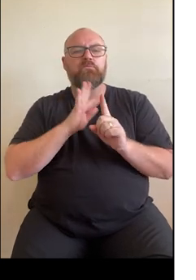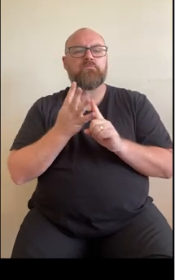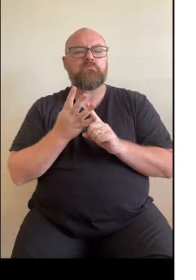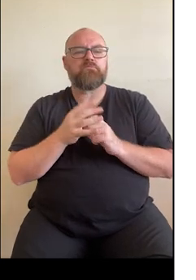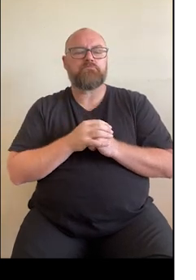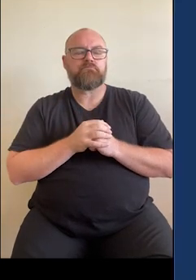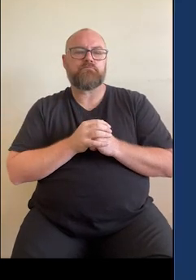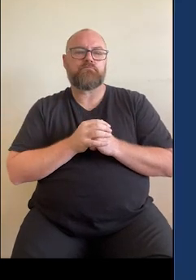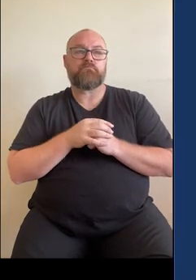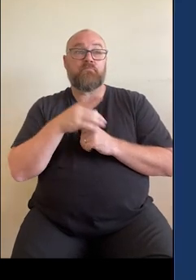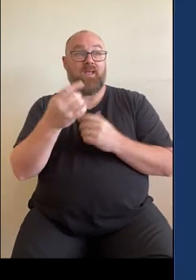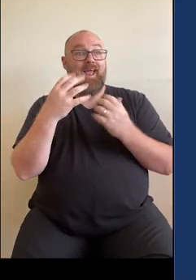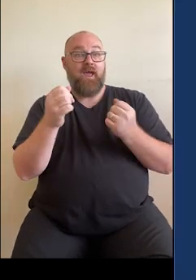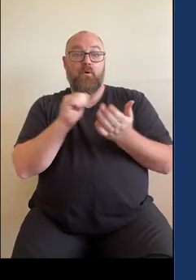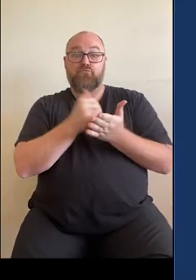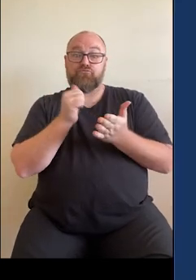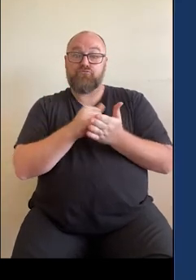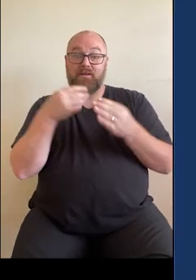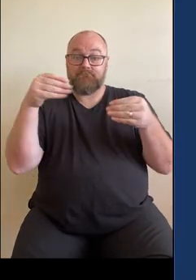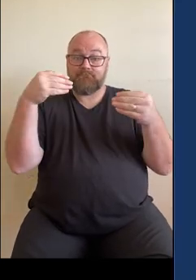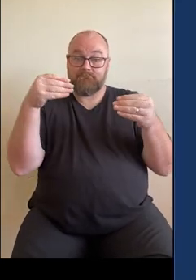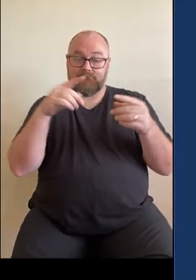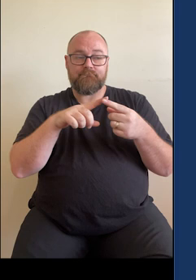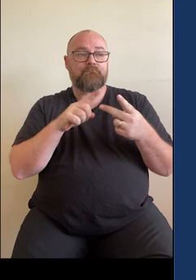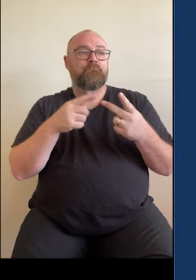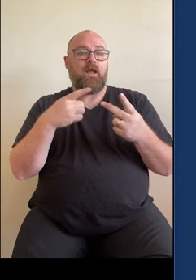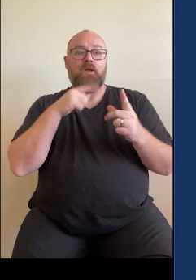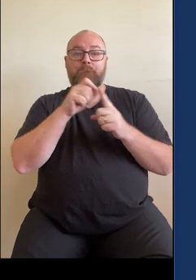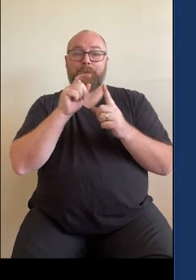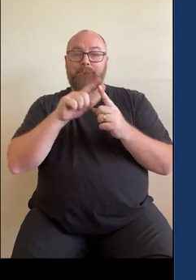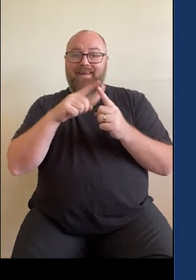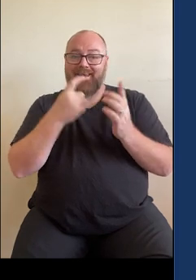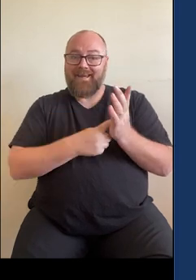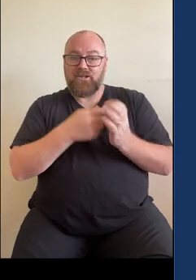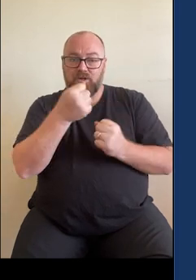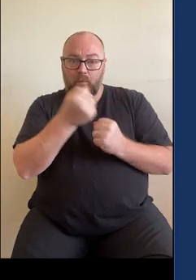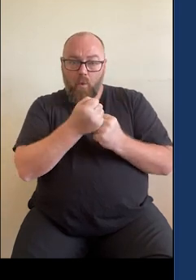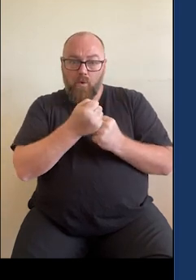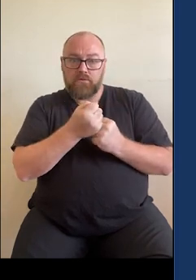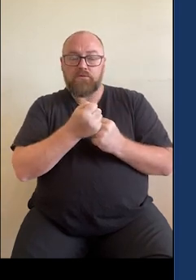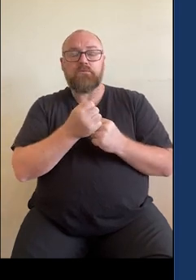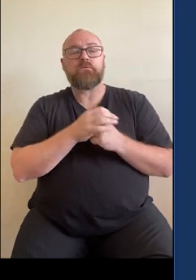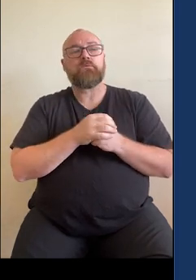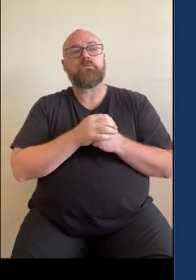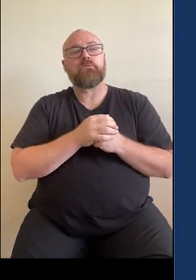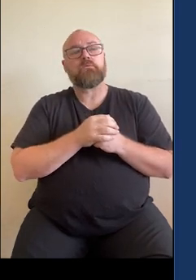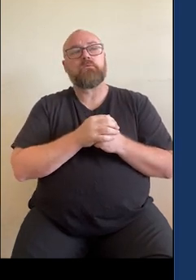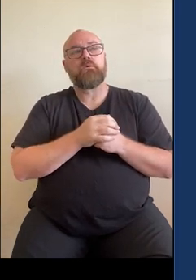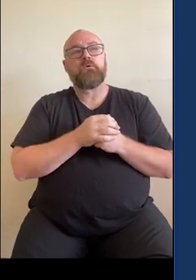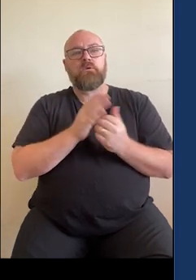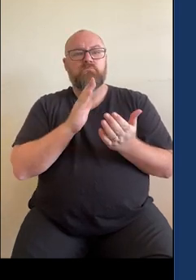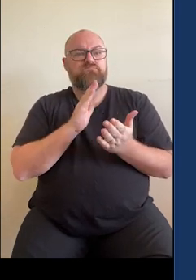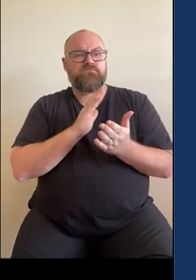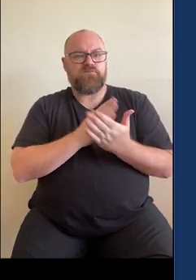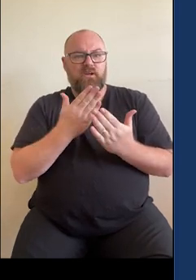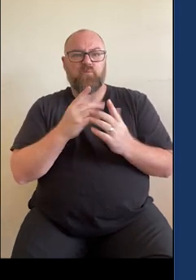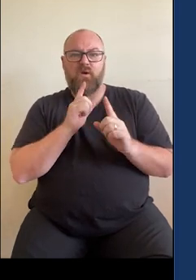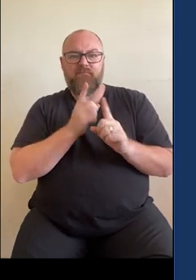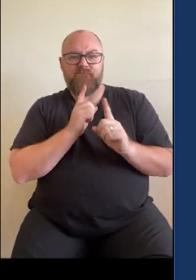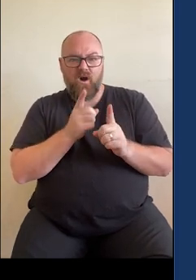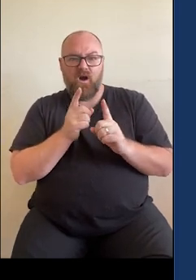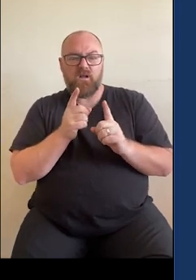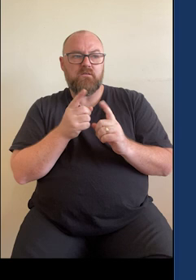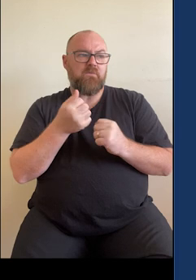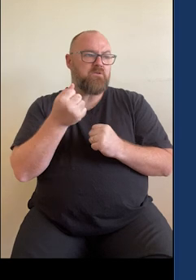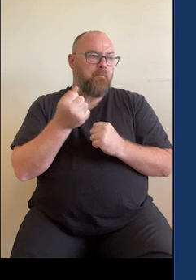It offers printed booklets, access to peer support via the My Heart My Life Facebook group, practical advice and support